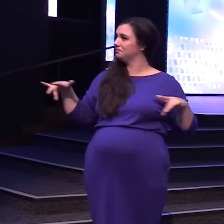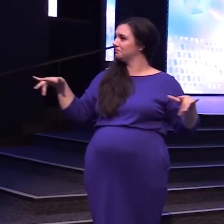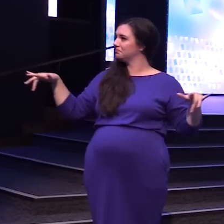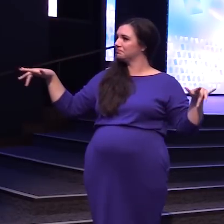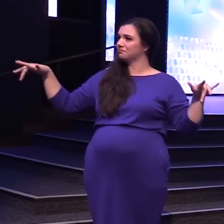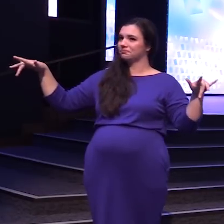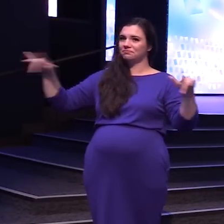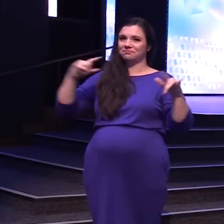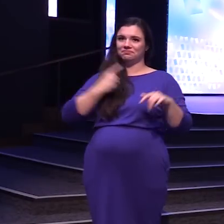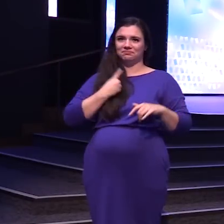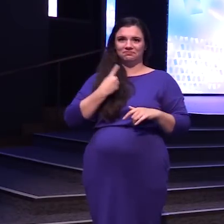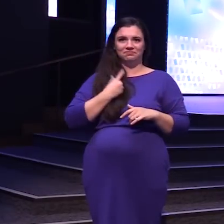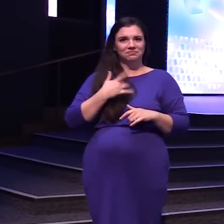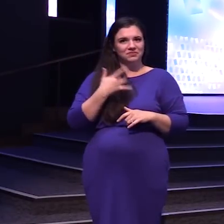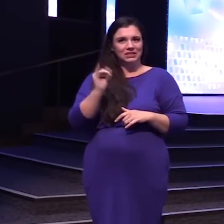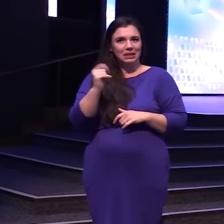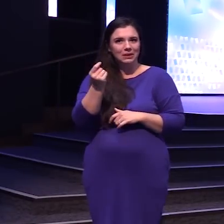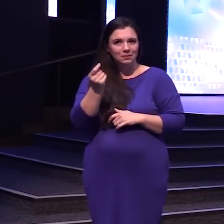And